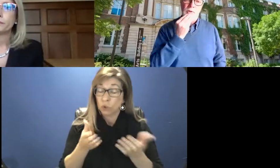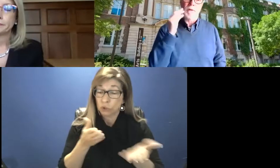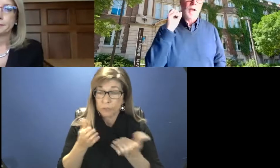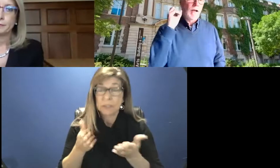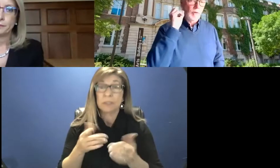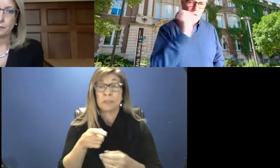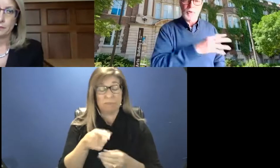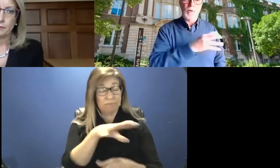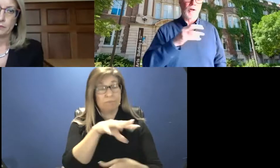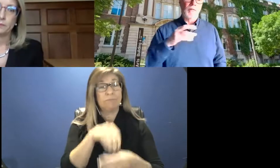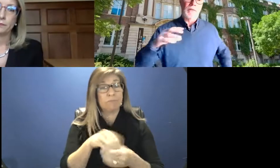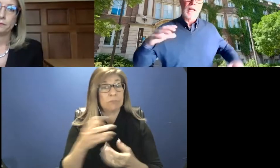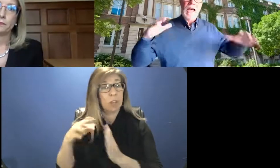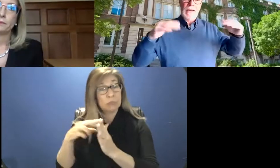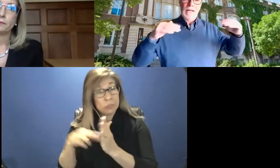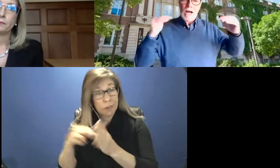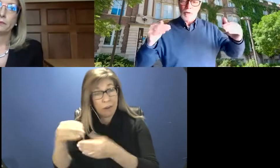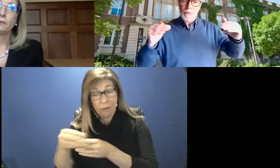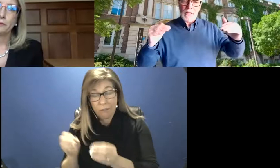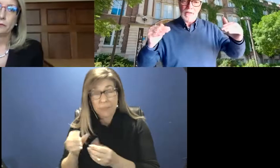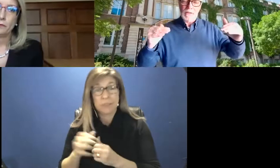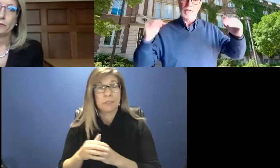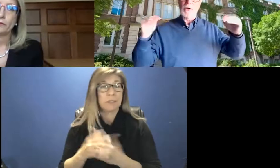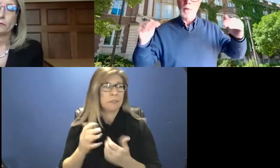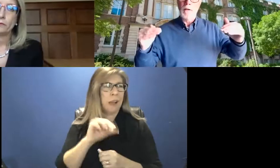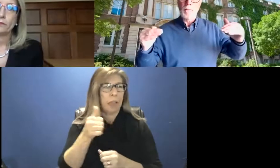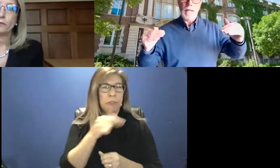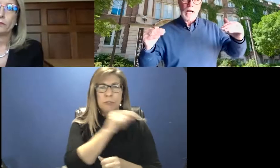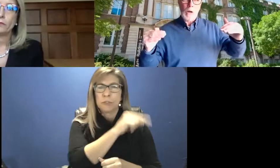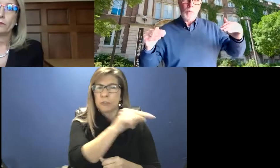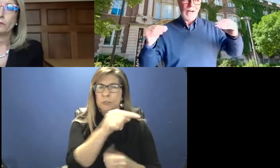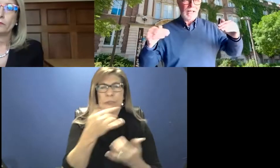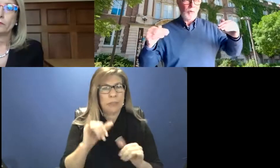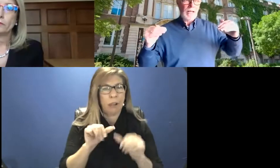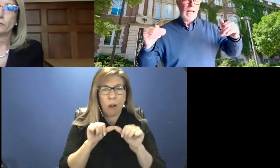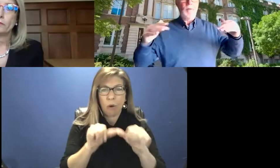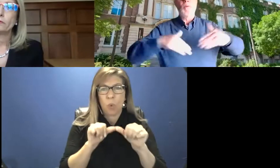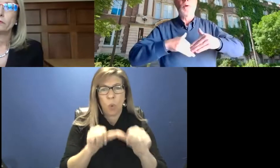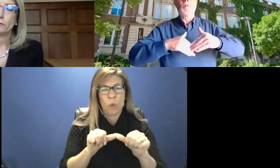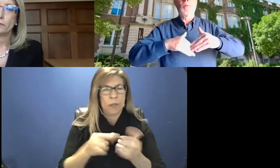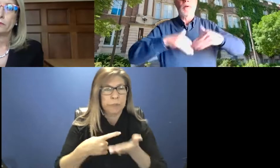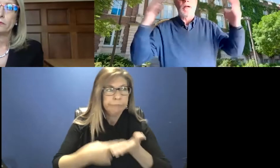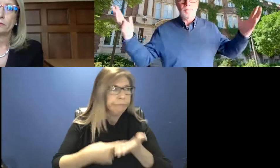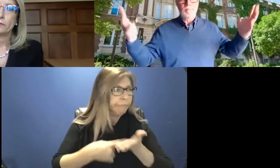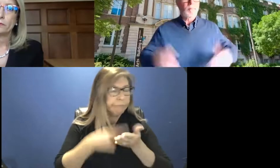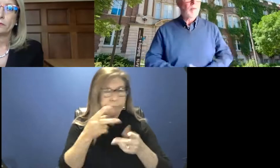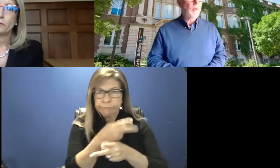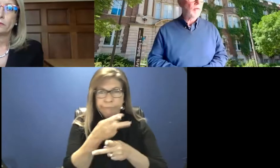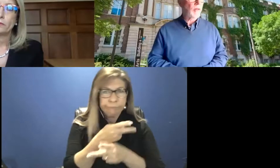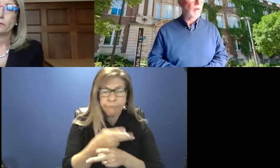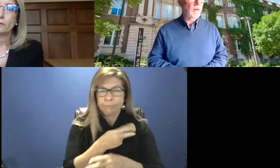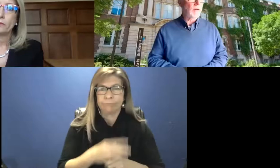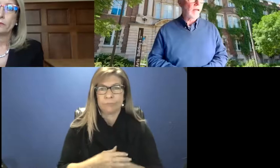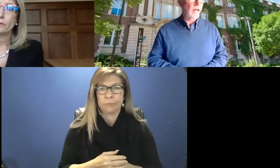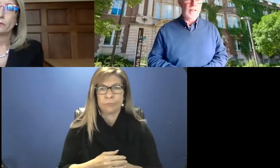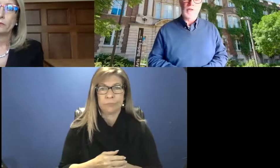center, uh, the registrar's office and other places. So, uh, what I, what I can't, what, what I'll put out